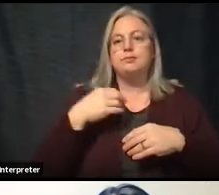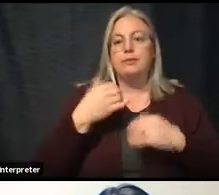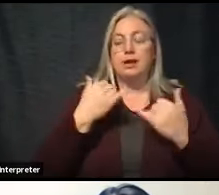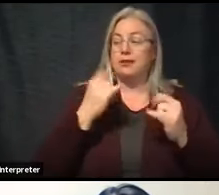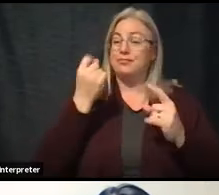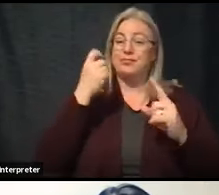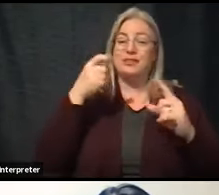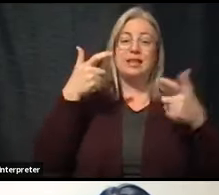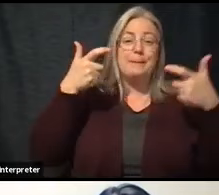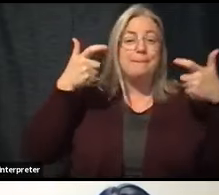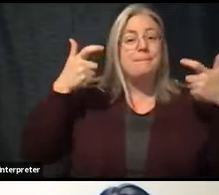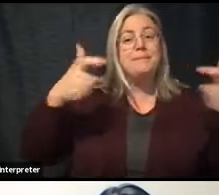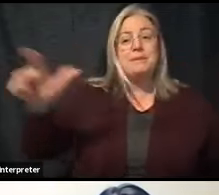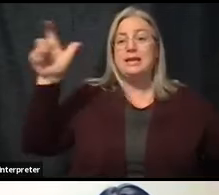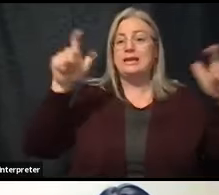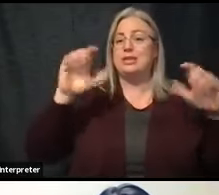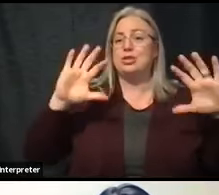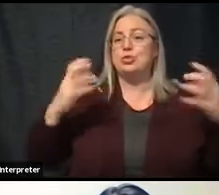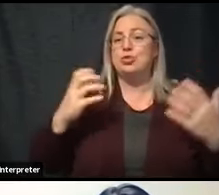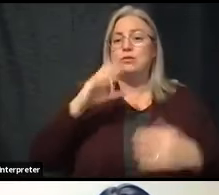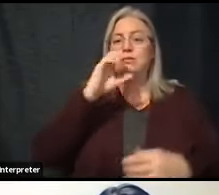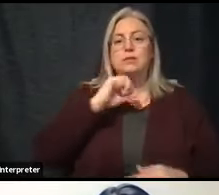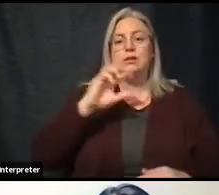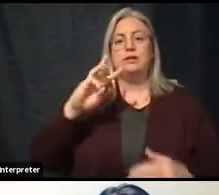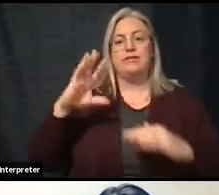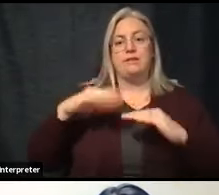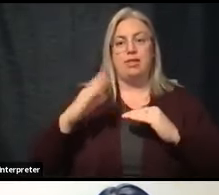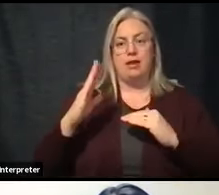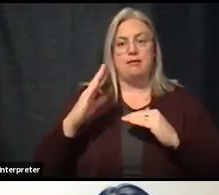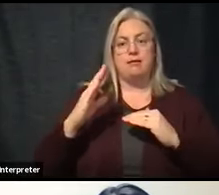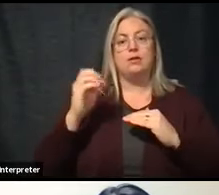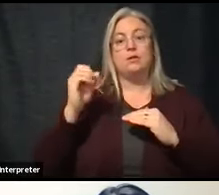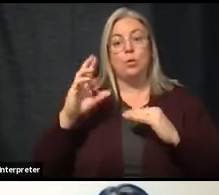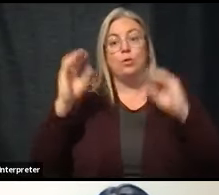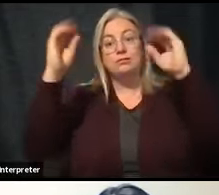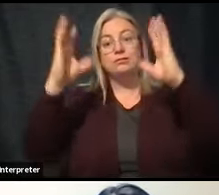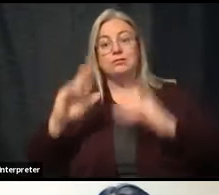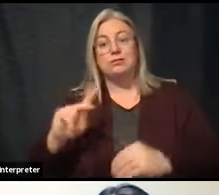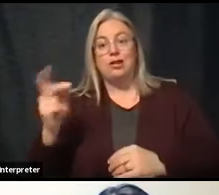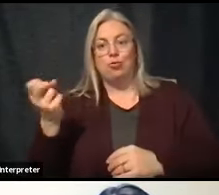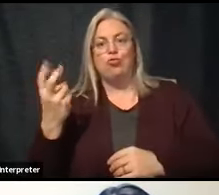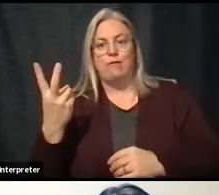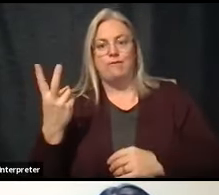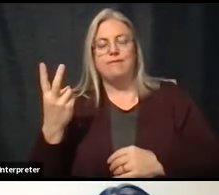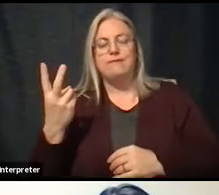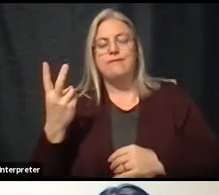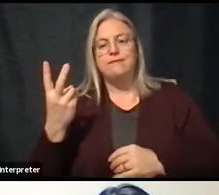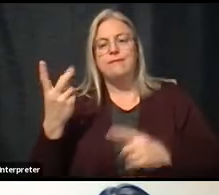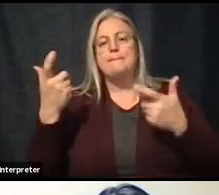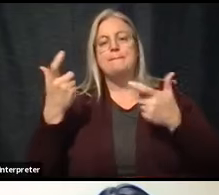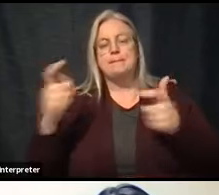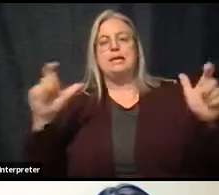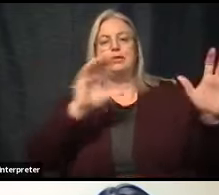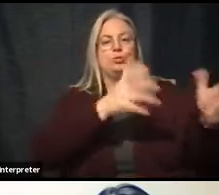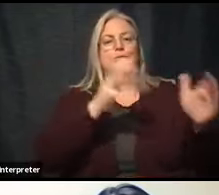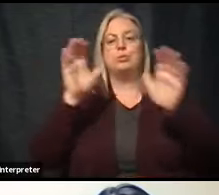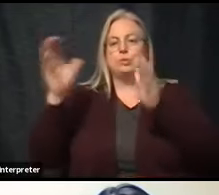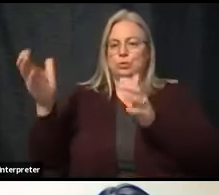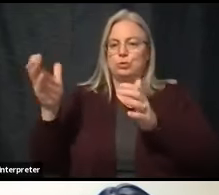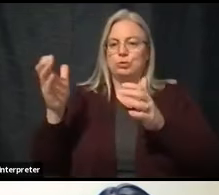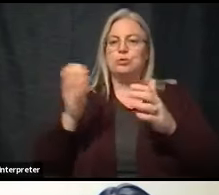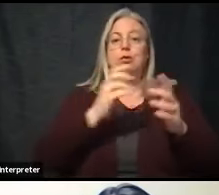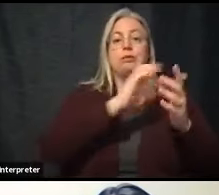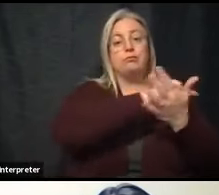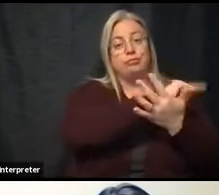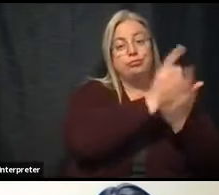as the 65 plus or even the educator, child care category. So we'll be able to move through them